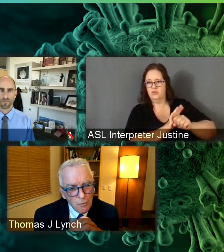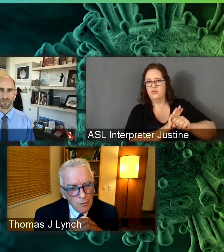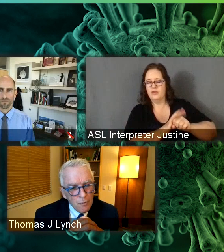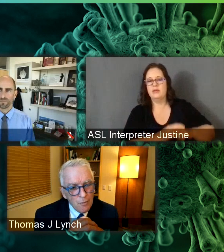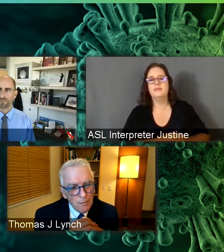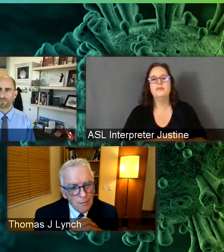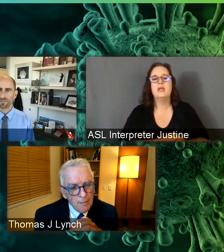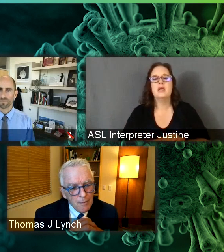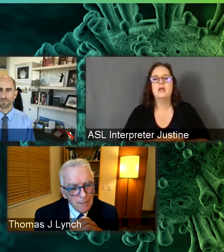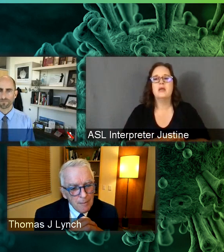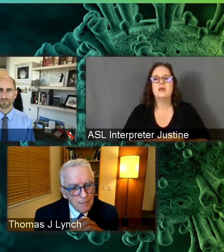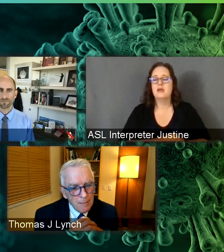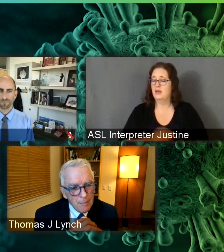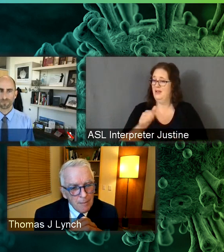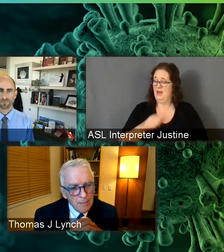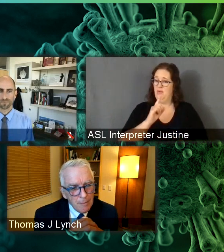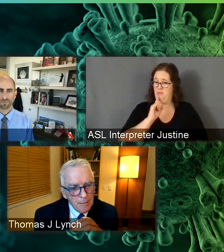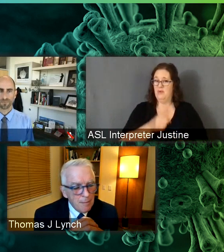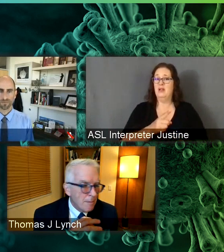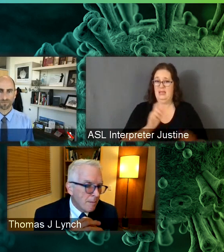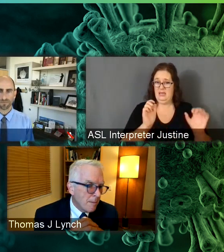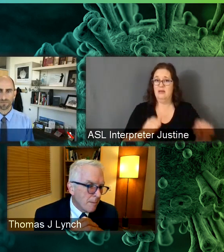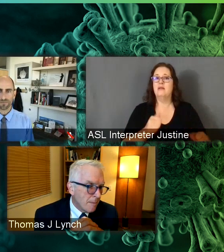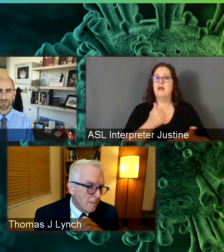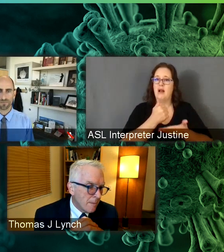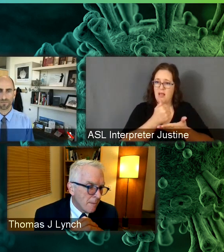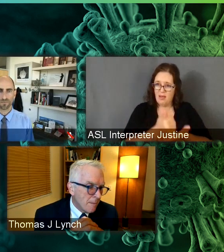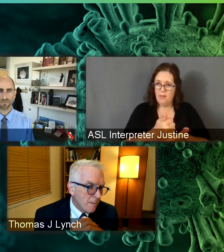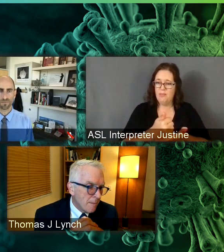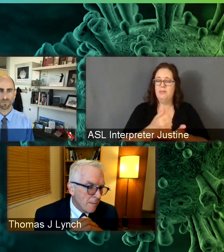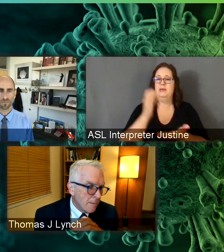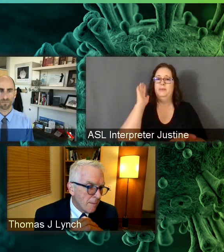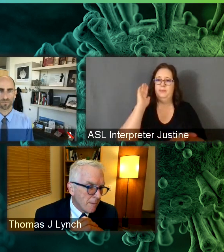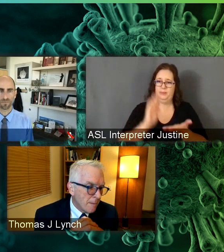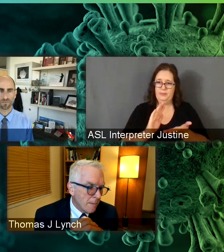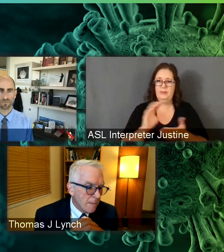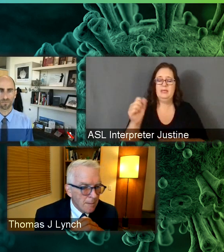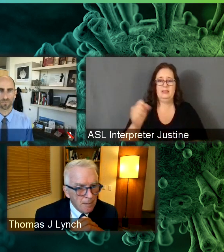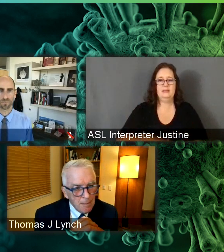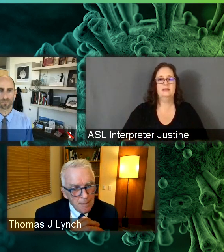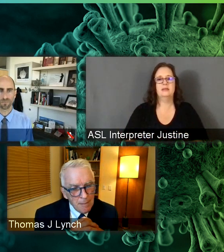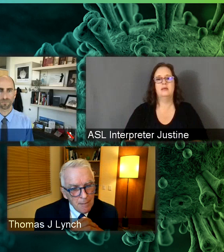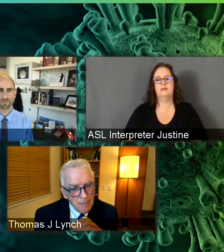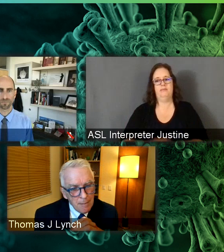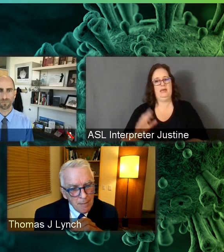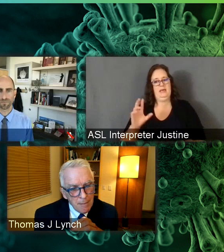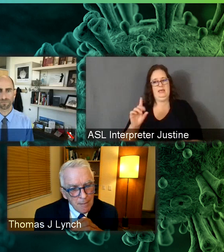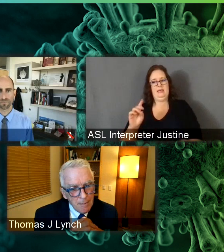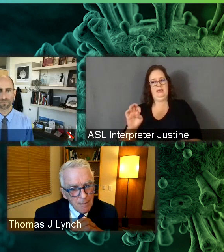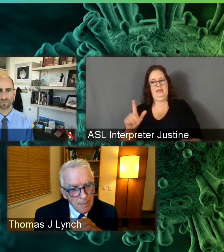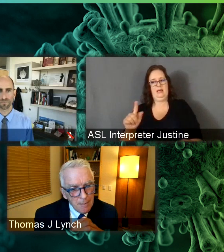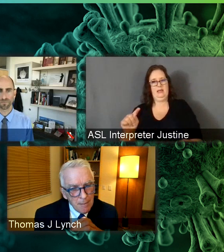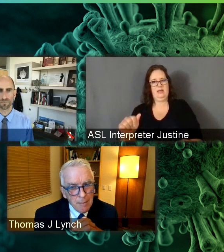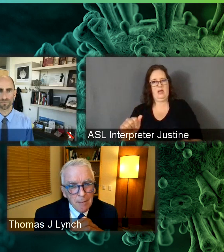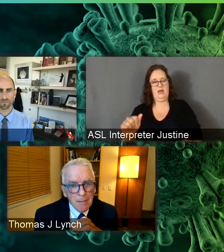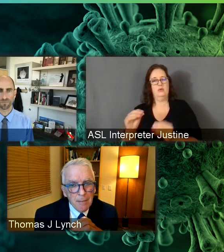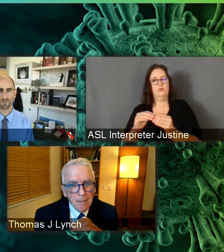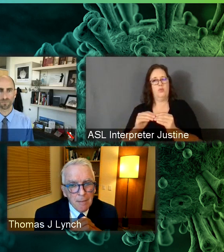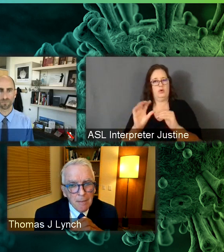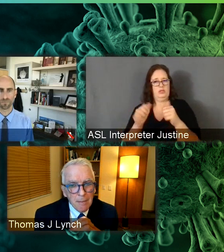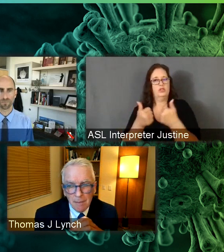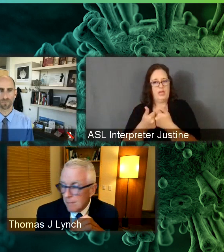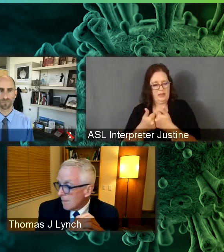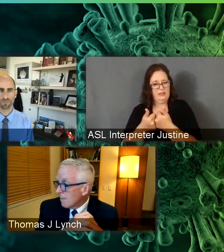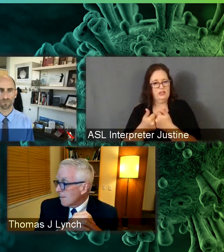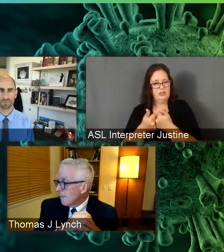really help. Delta has made this more challenging than it had been in that if we have a shorter generation time, so you